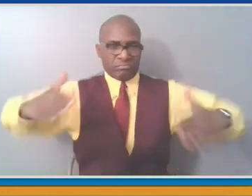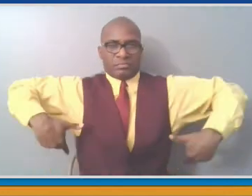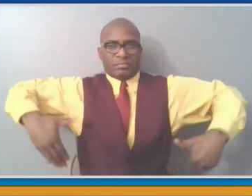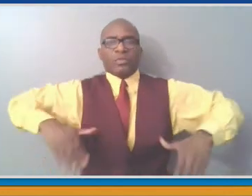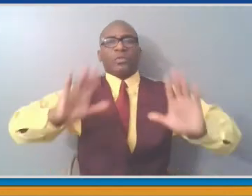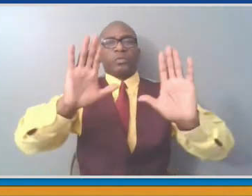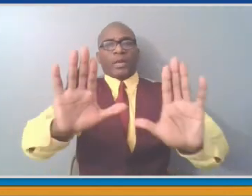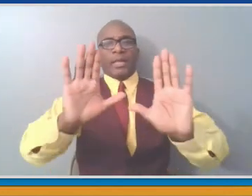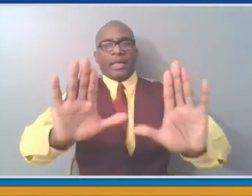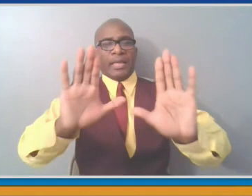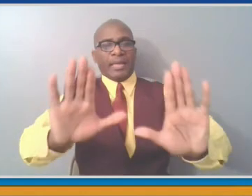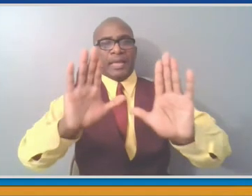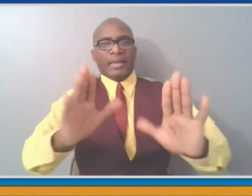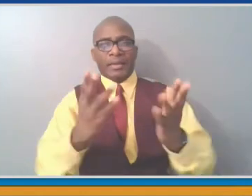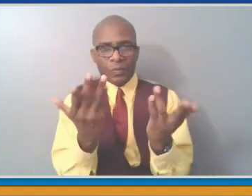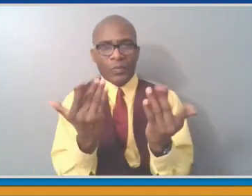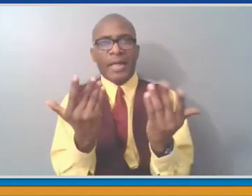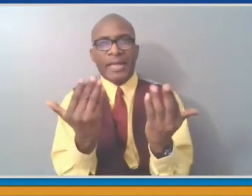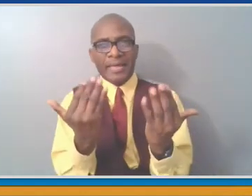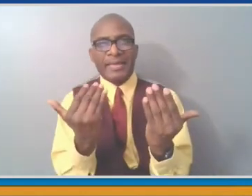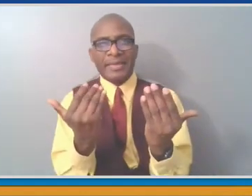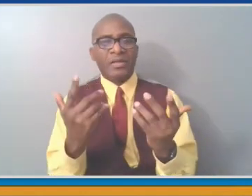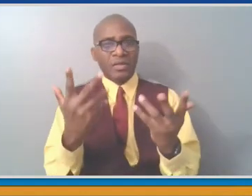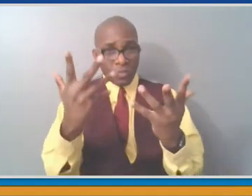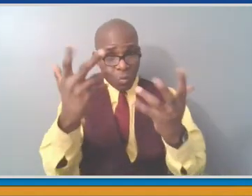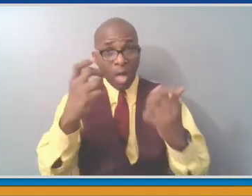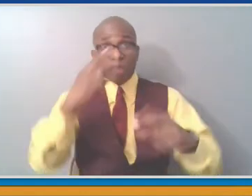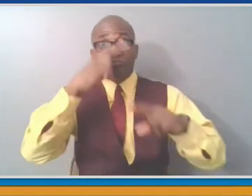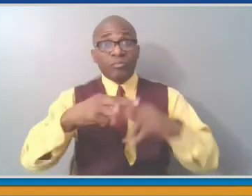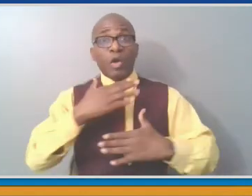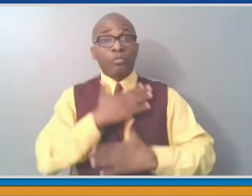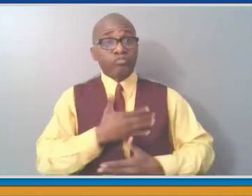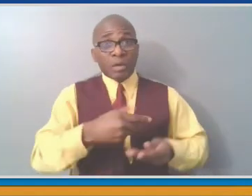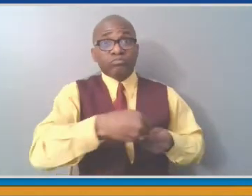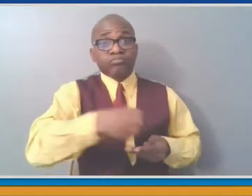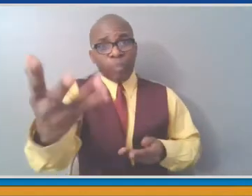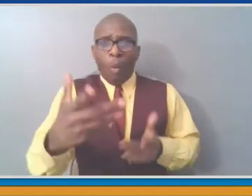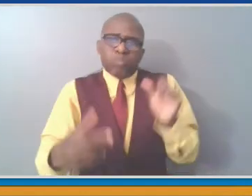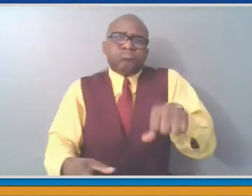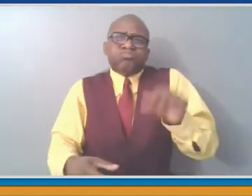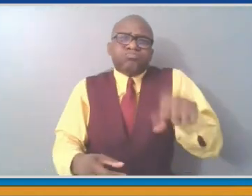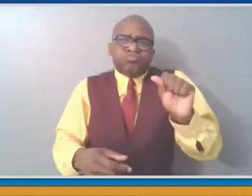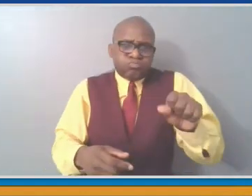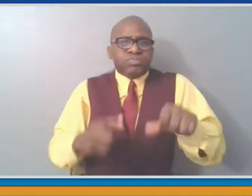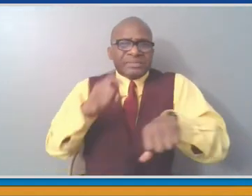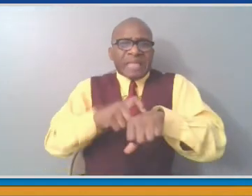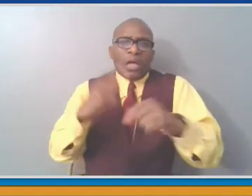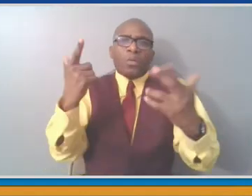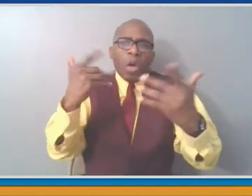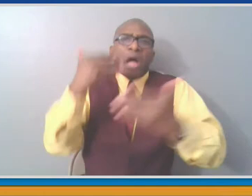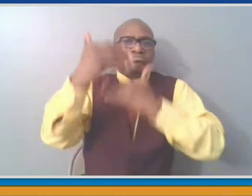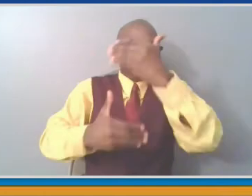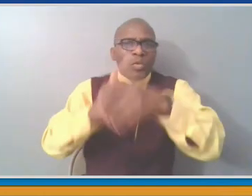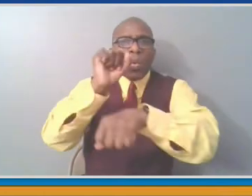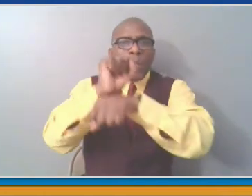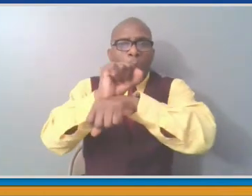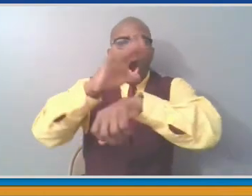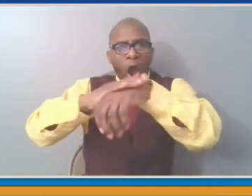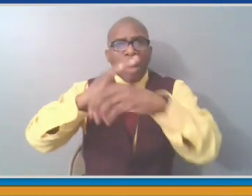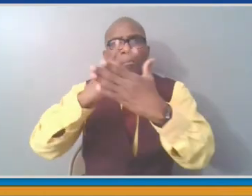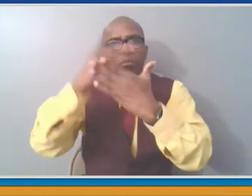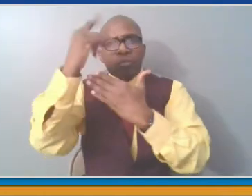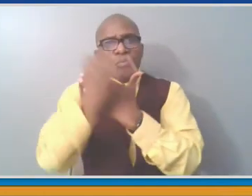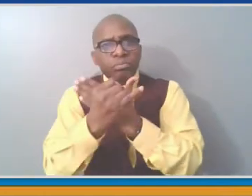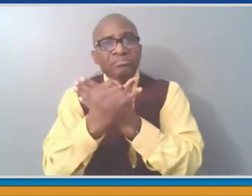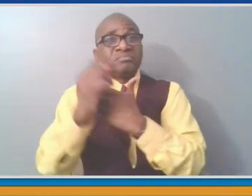opportunity. This is a restructuring of it as we look to see what might be a more appropriate area. You do need a lot of land to do this sport to do